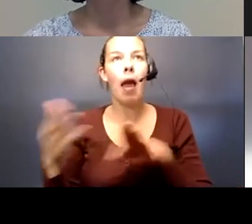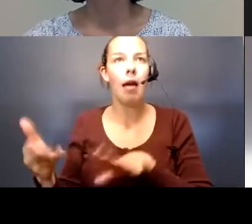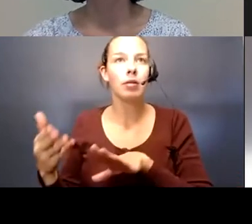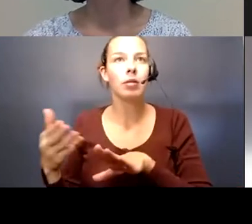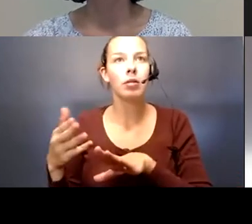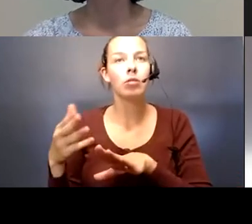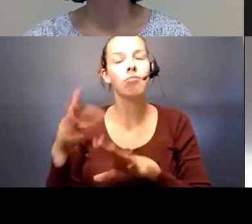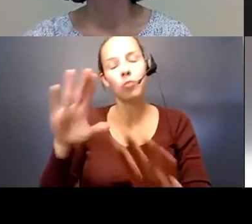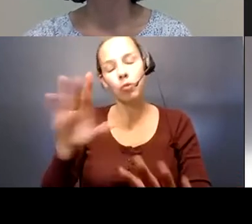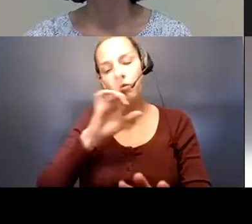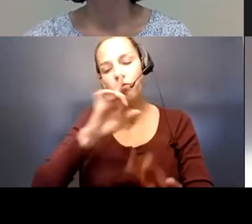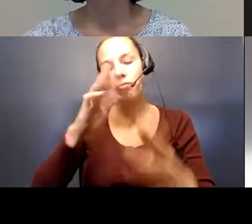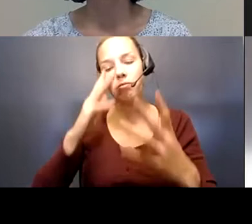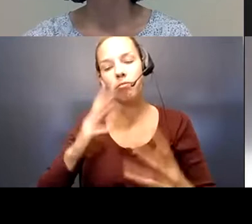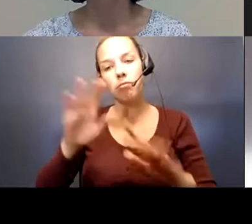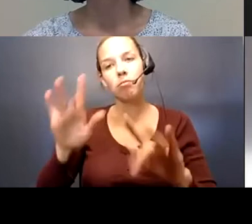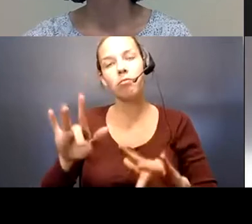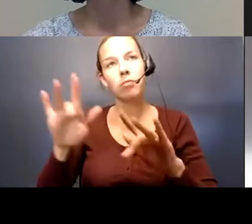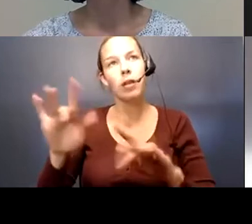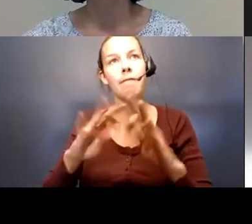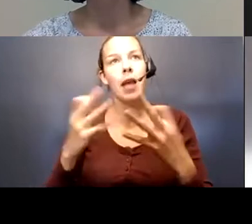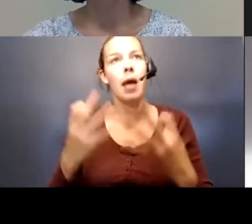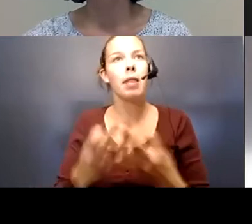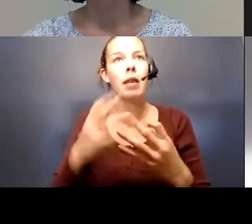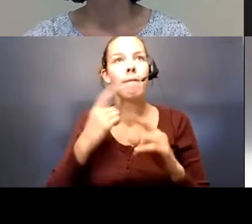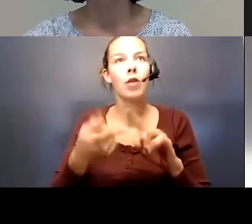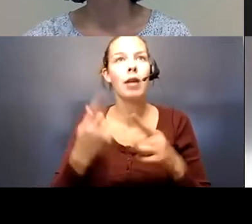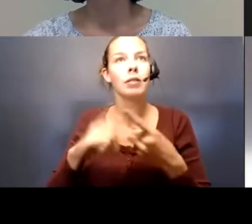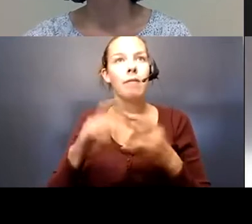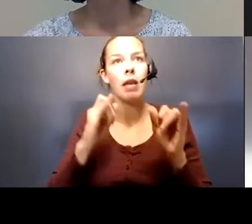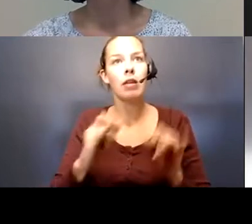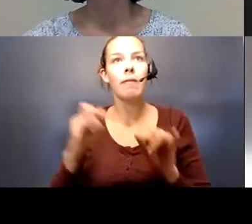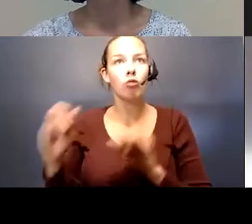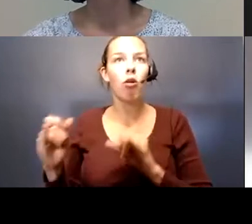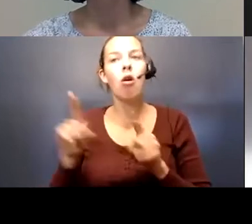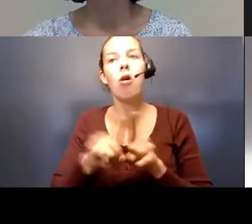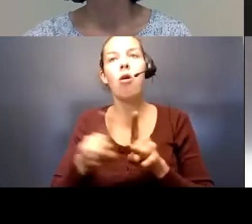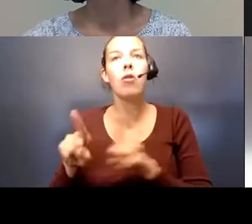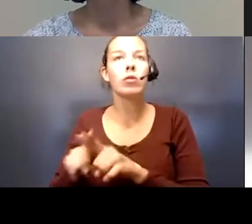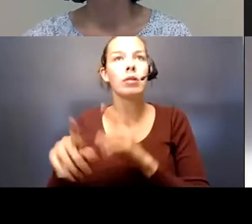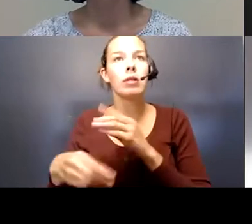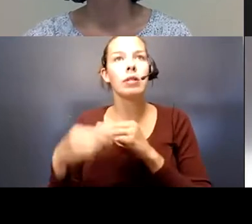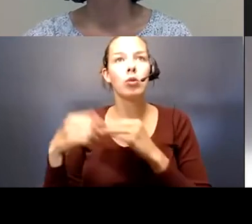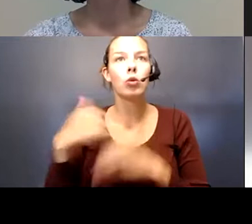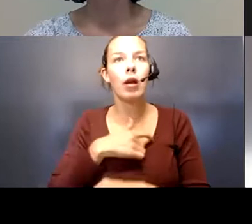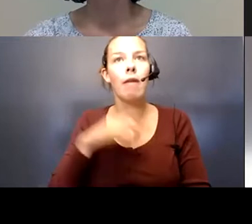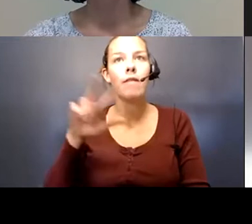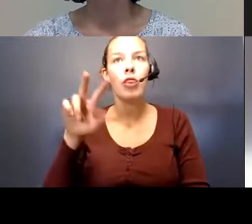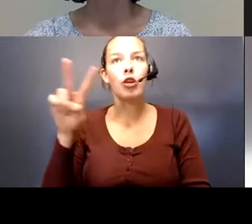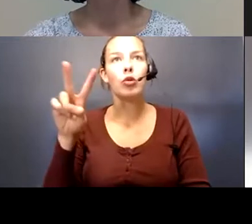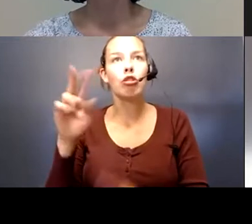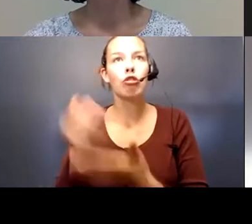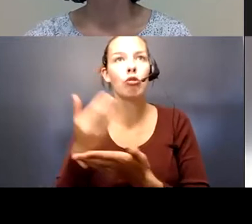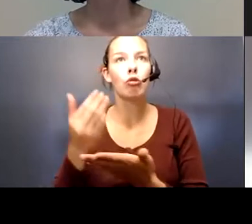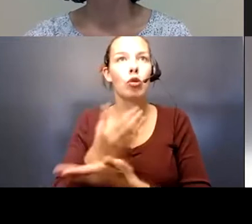condolences to the families and friends of those individuals. Also, in addition, we have 32 new